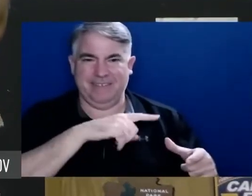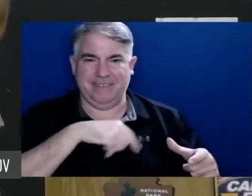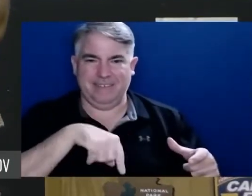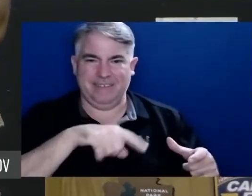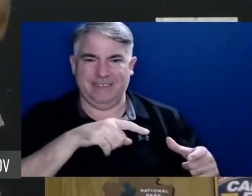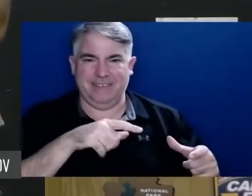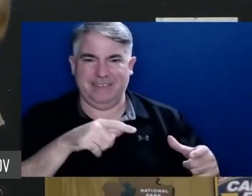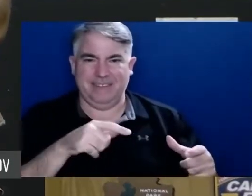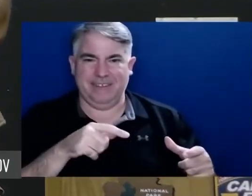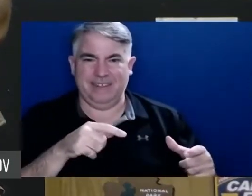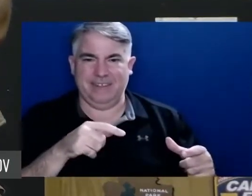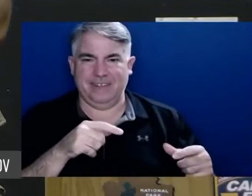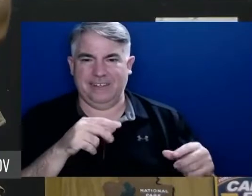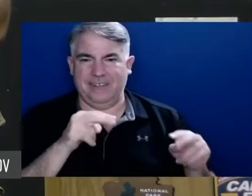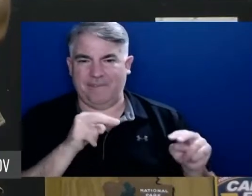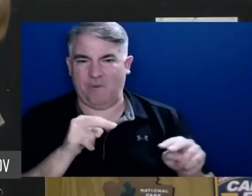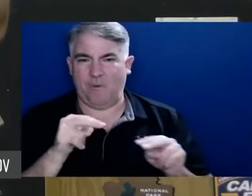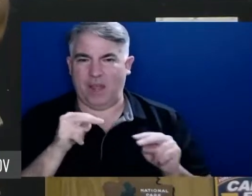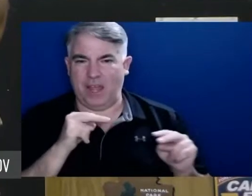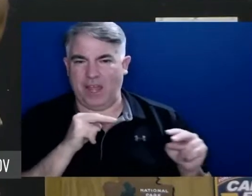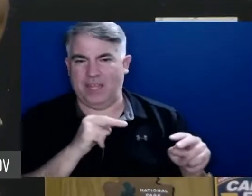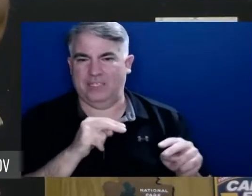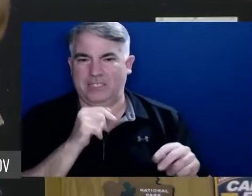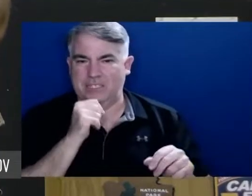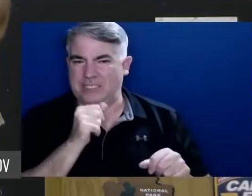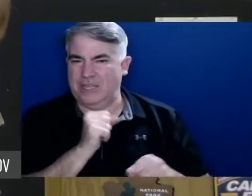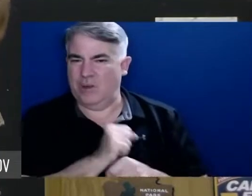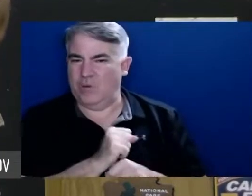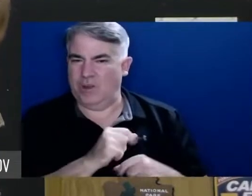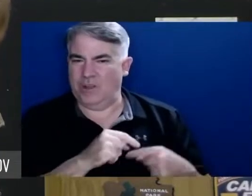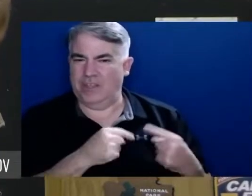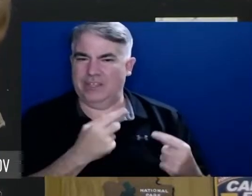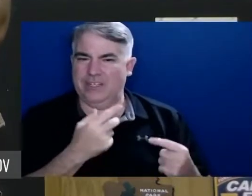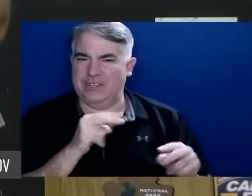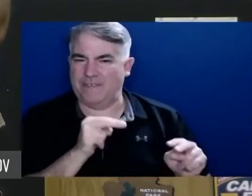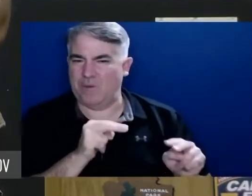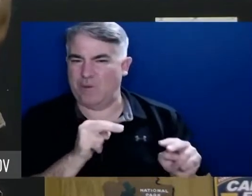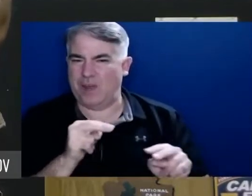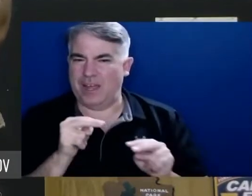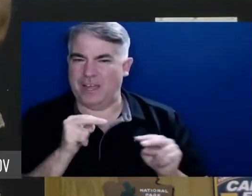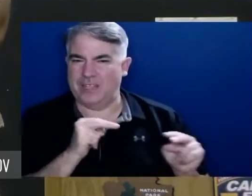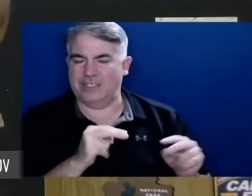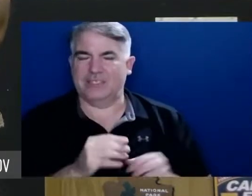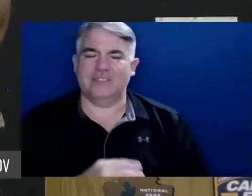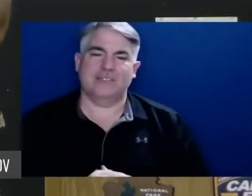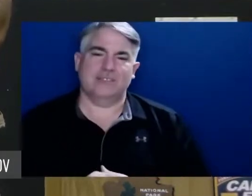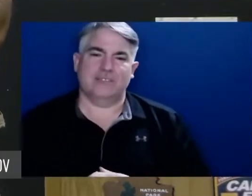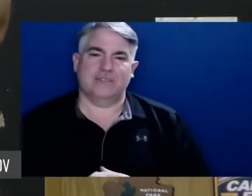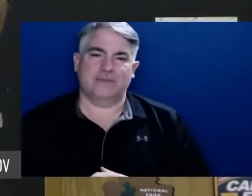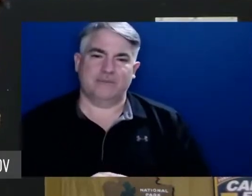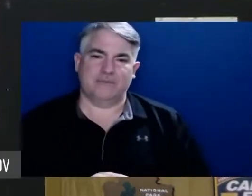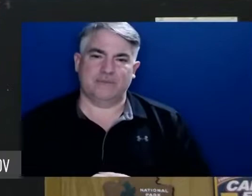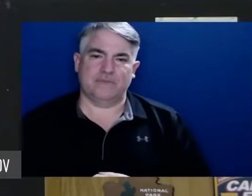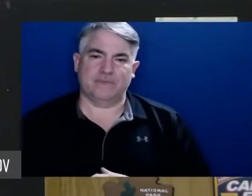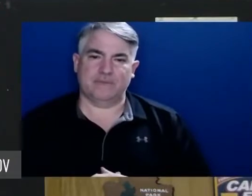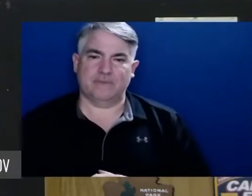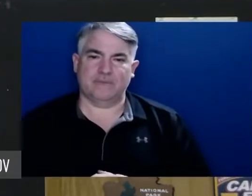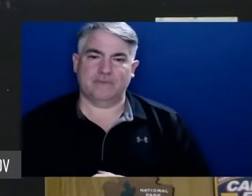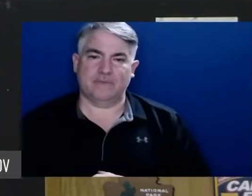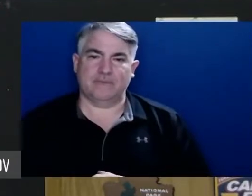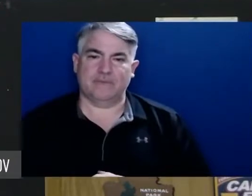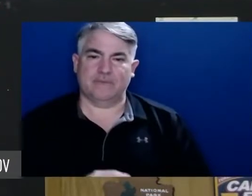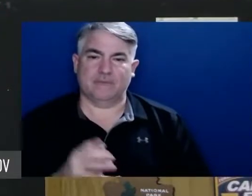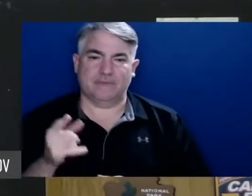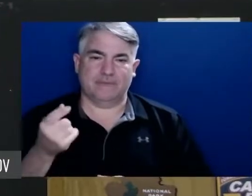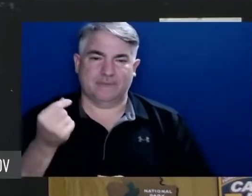and if they show any signs of the possibility of escape they might take action on them but otherwise you'll probably see smoke in there for quite